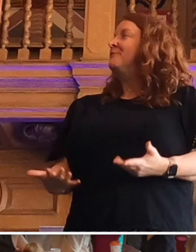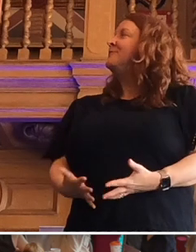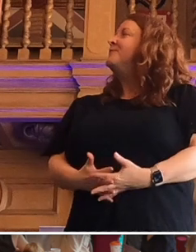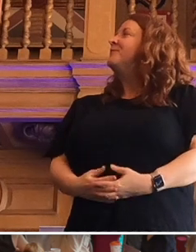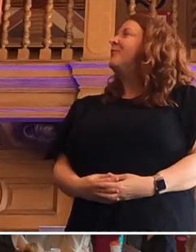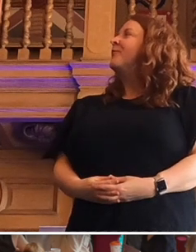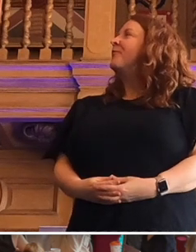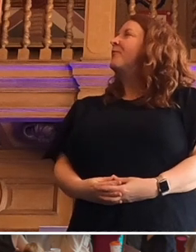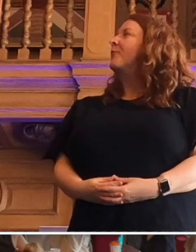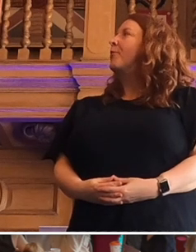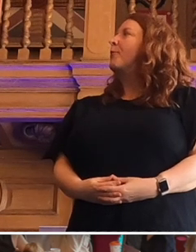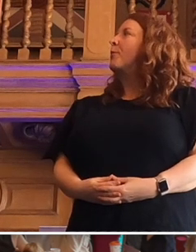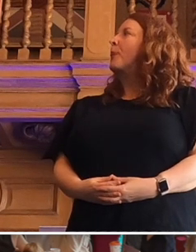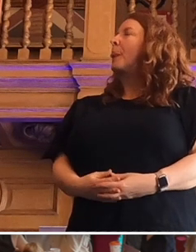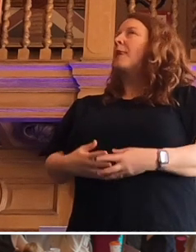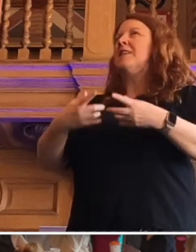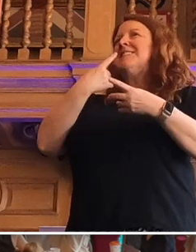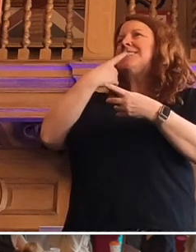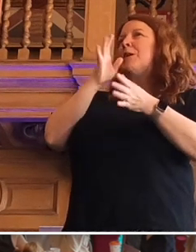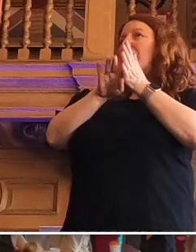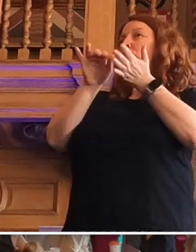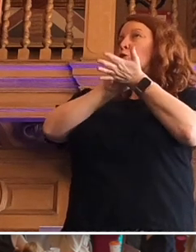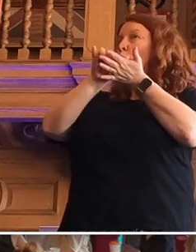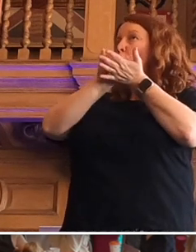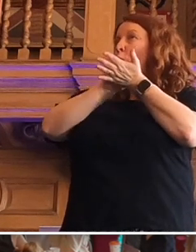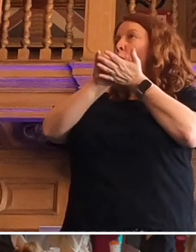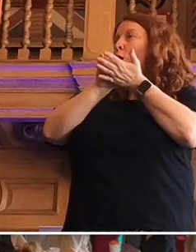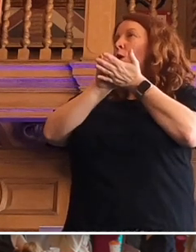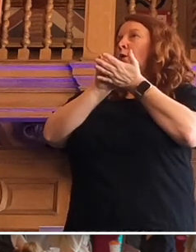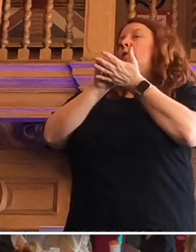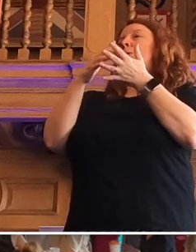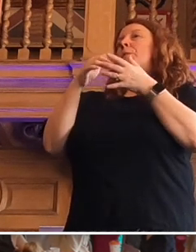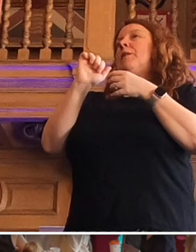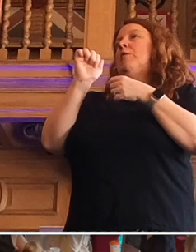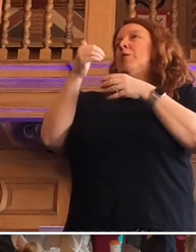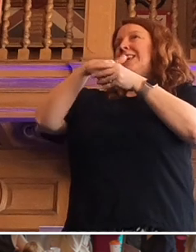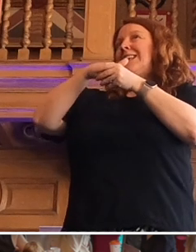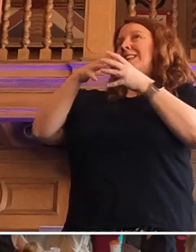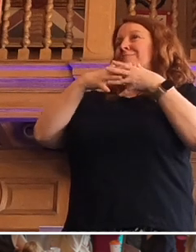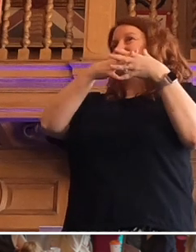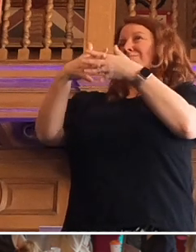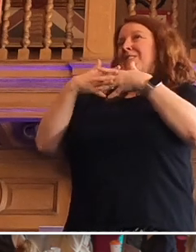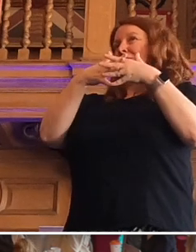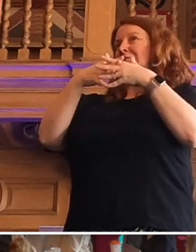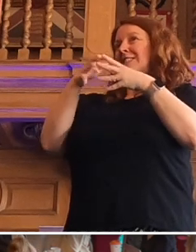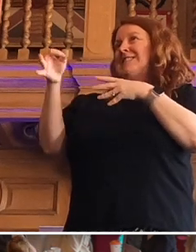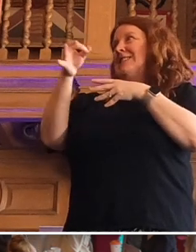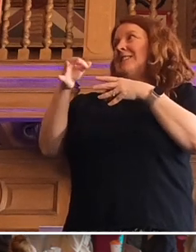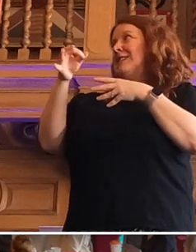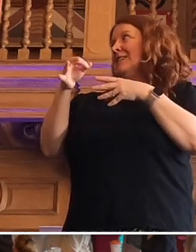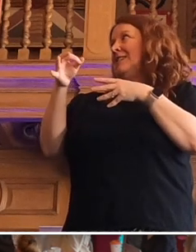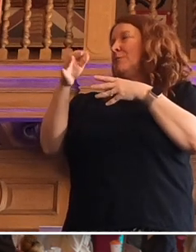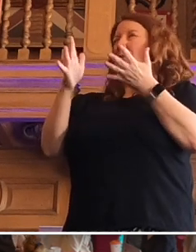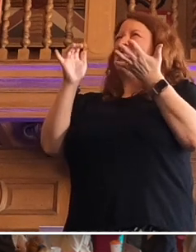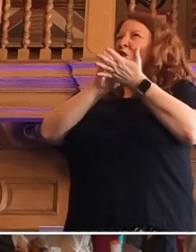I talked about New York a moment ago. If you're an American city, let's say not